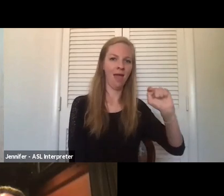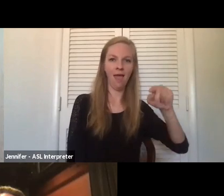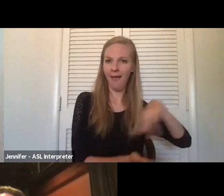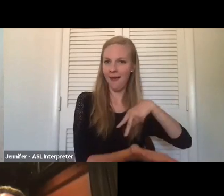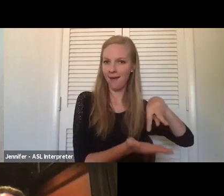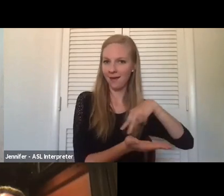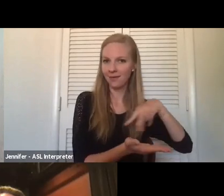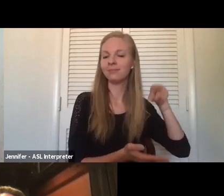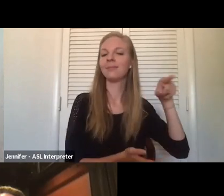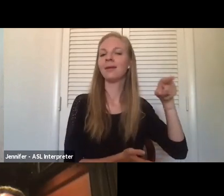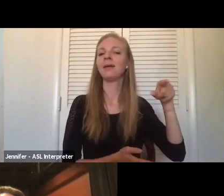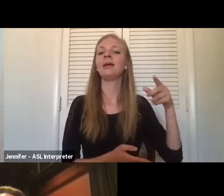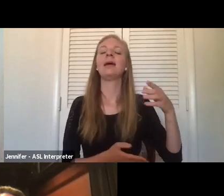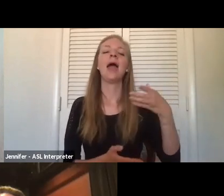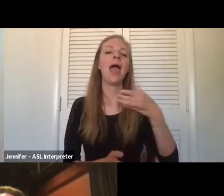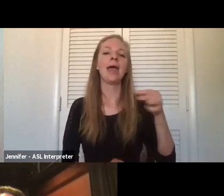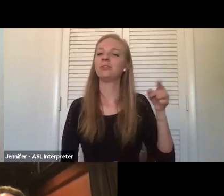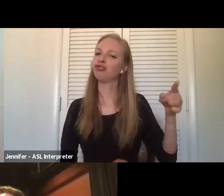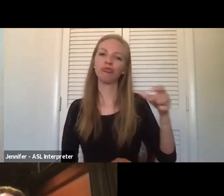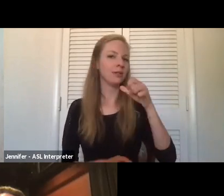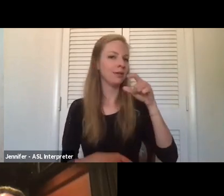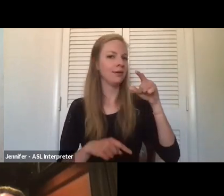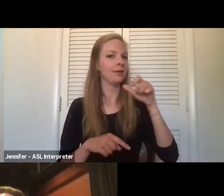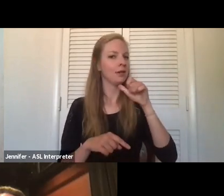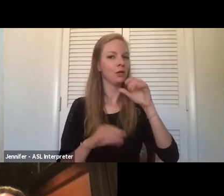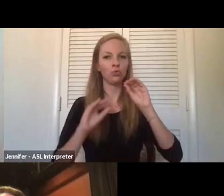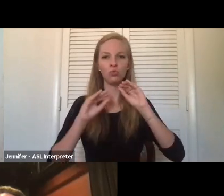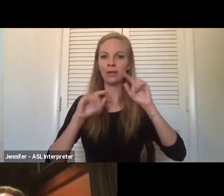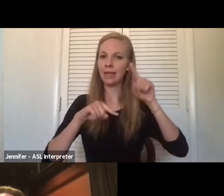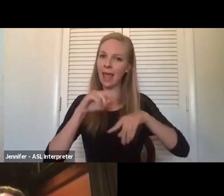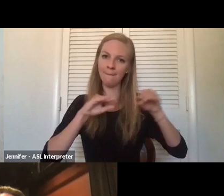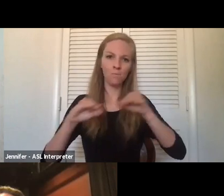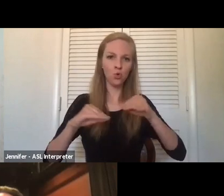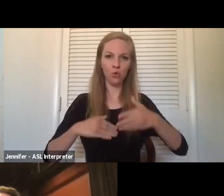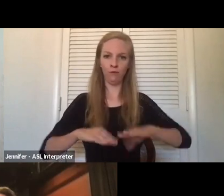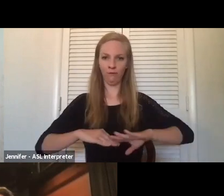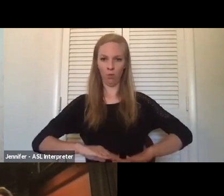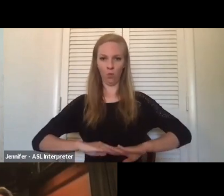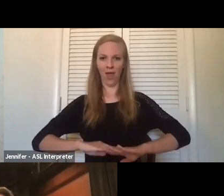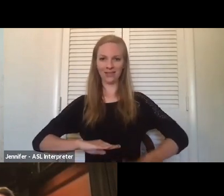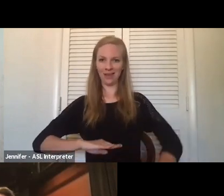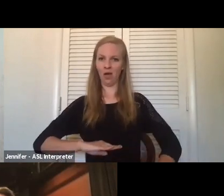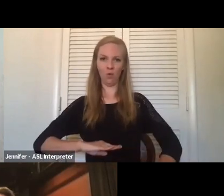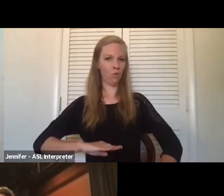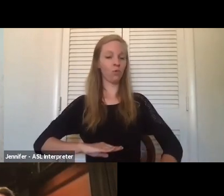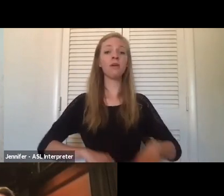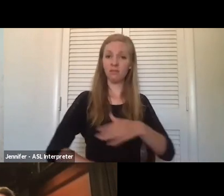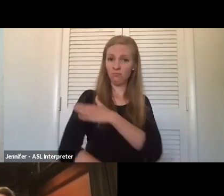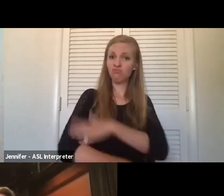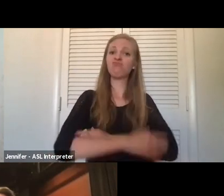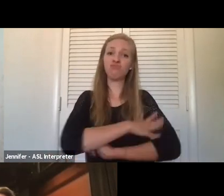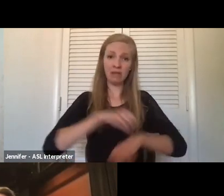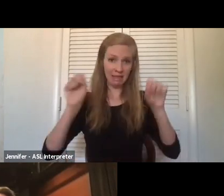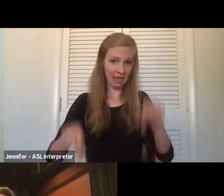she doesn't have, um, movement of her lower limbs, her arms move, but there, um, there's limited mobility.